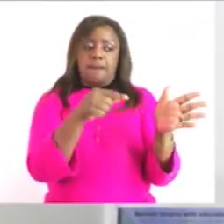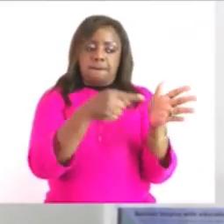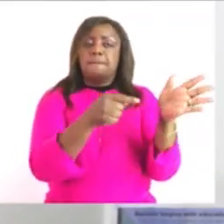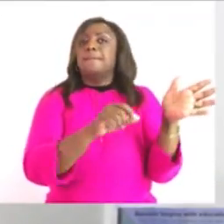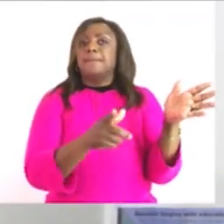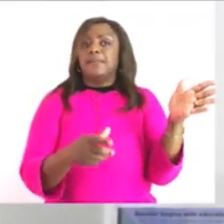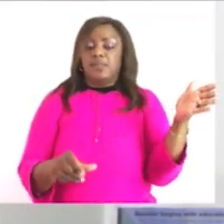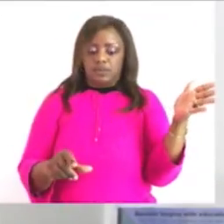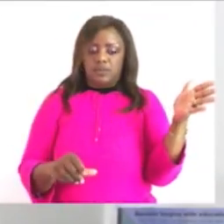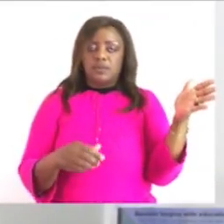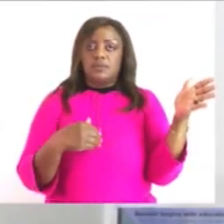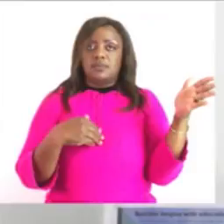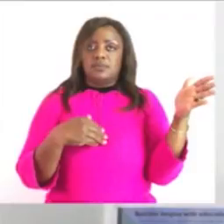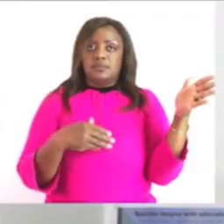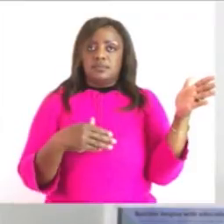on the three count